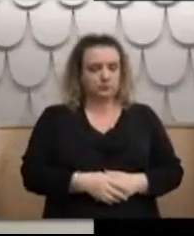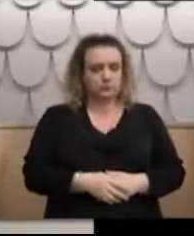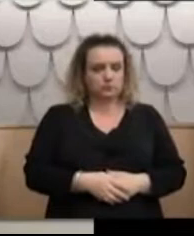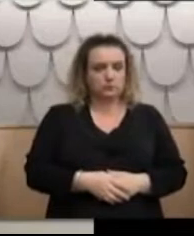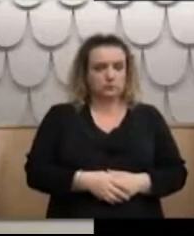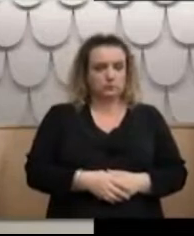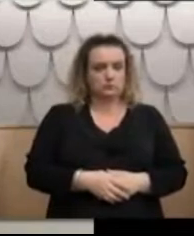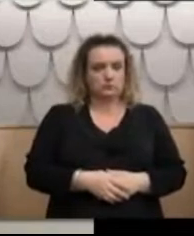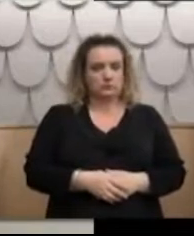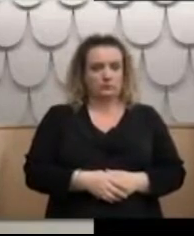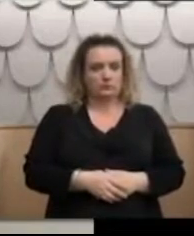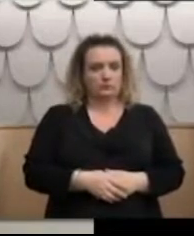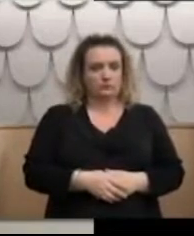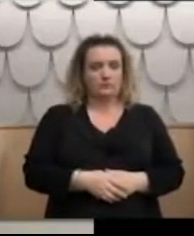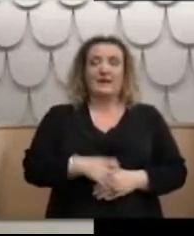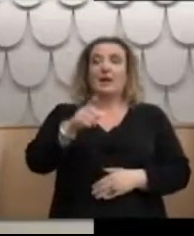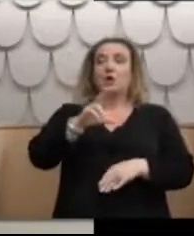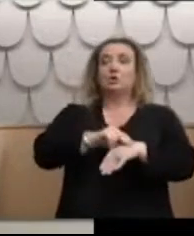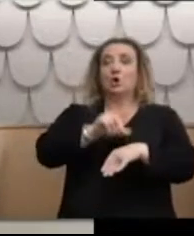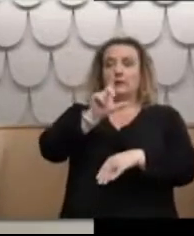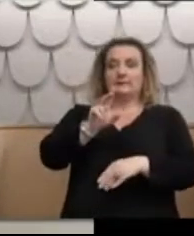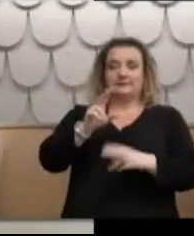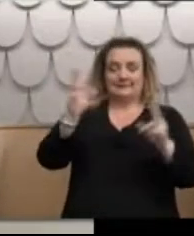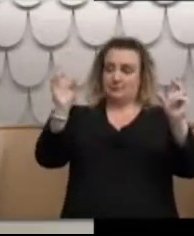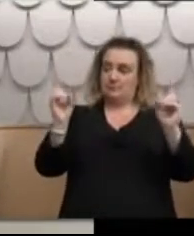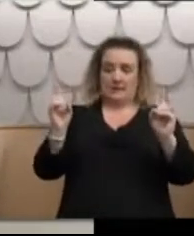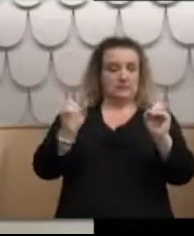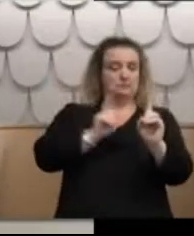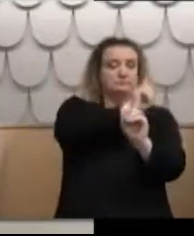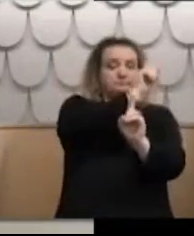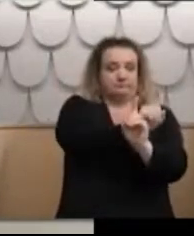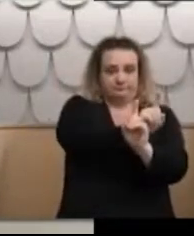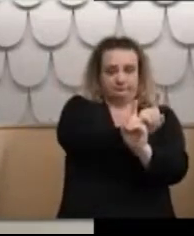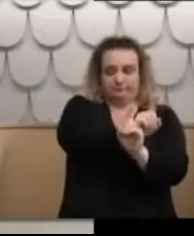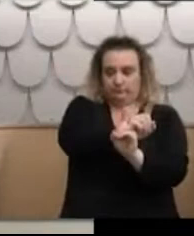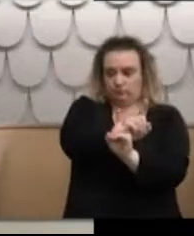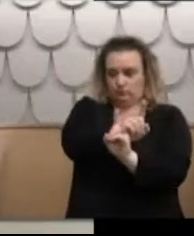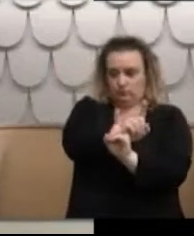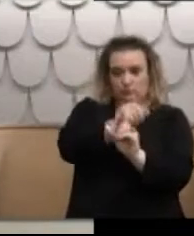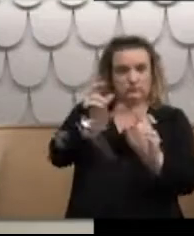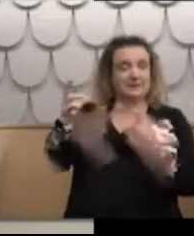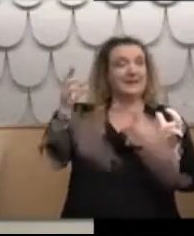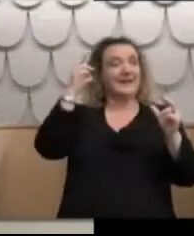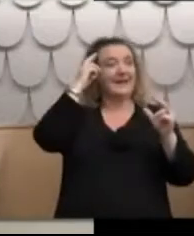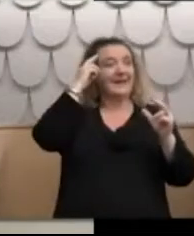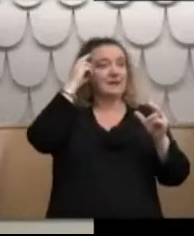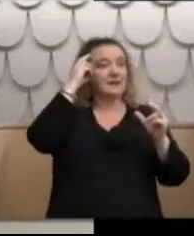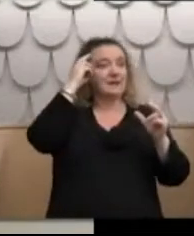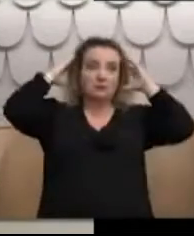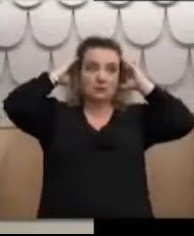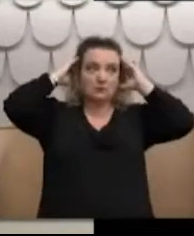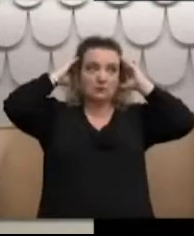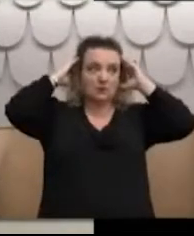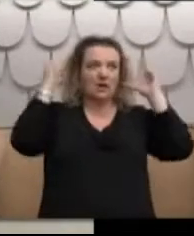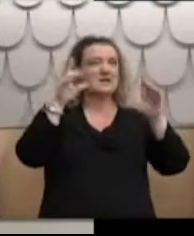I would be standing at the head of the bed and then he would put some electrodes on my head. They were